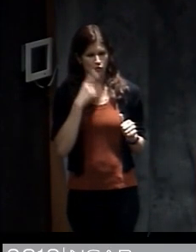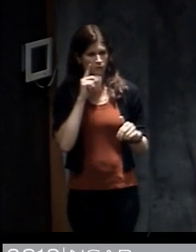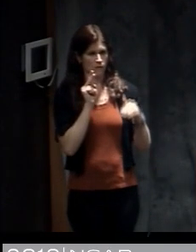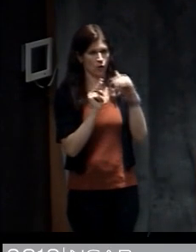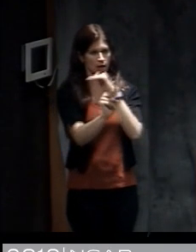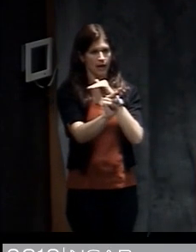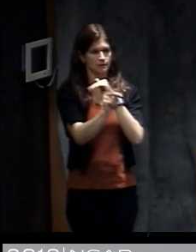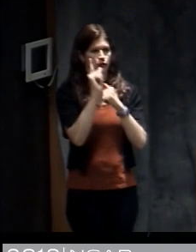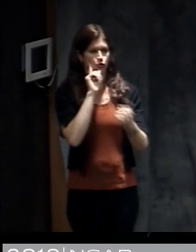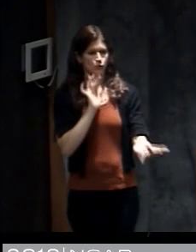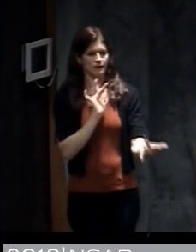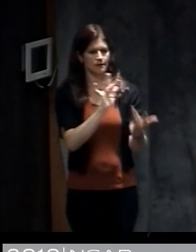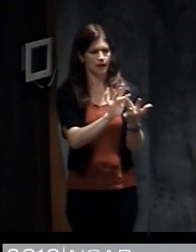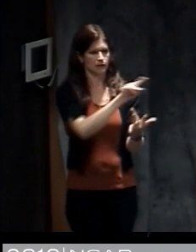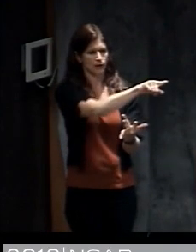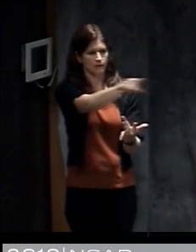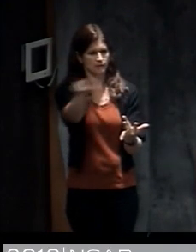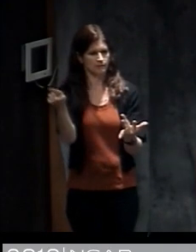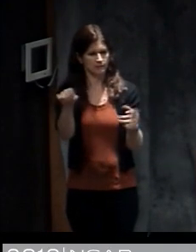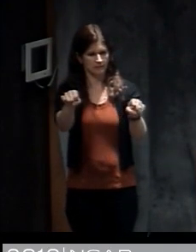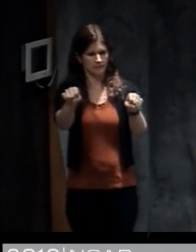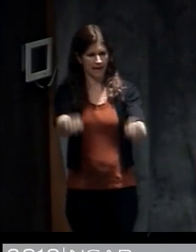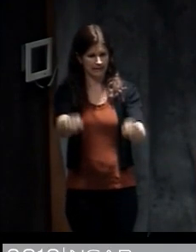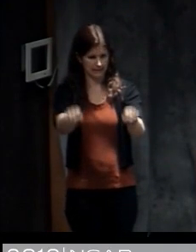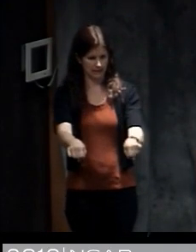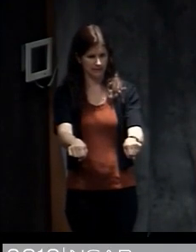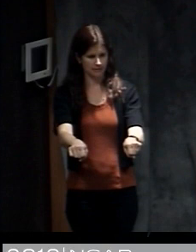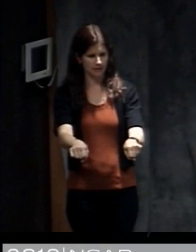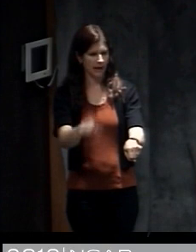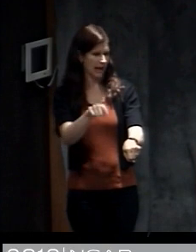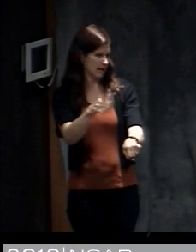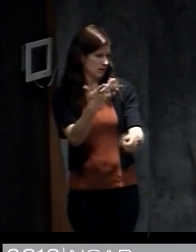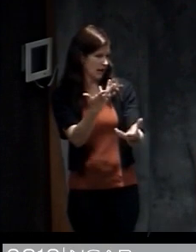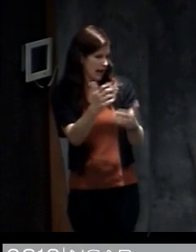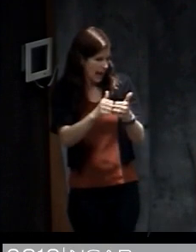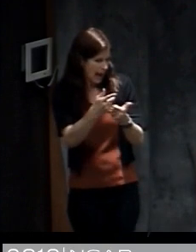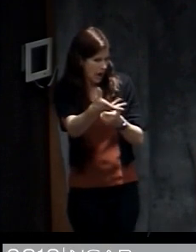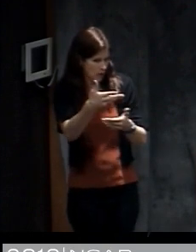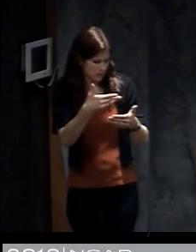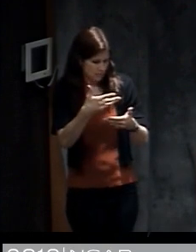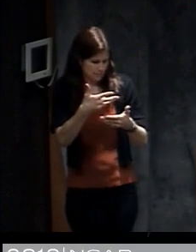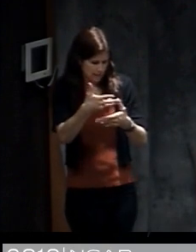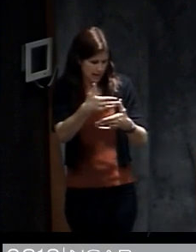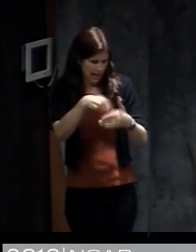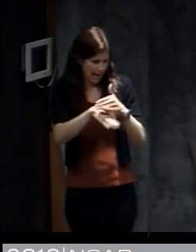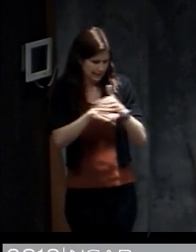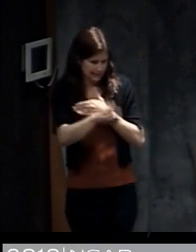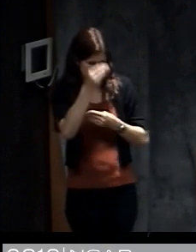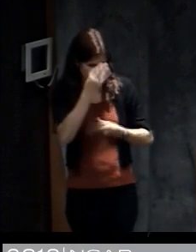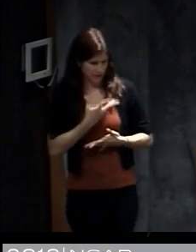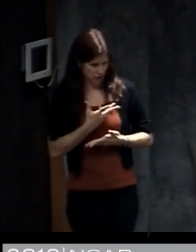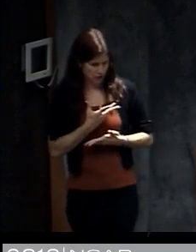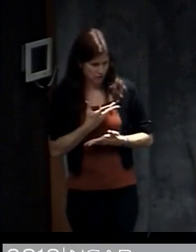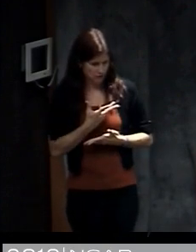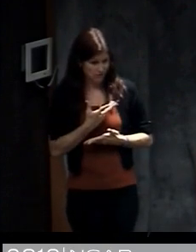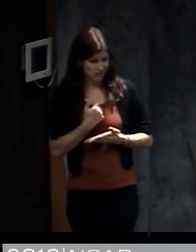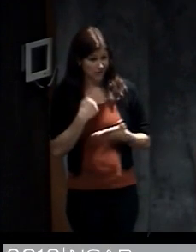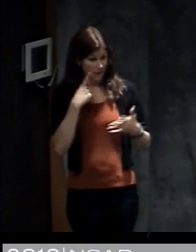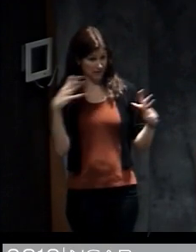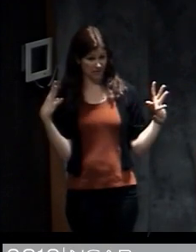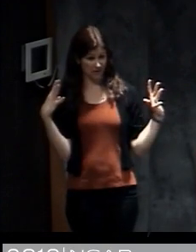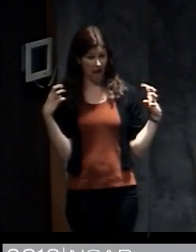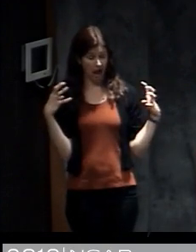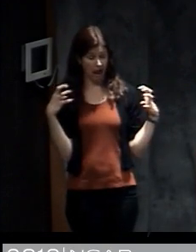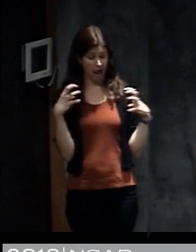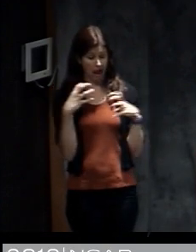ways that connect with people's capacities in the complexity of the modern information environment. And by the modern information environment and its complexity, I mean the complexity of